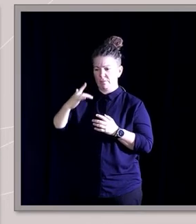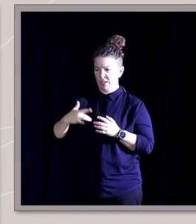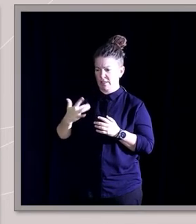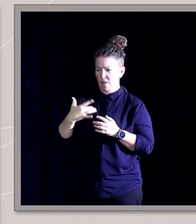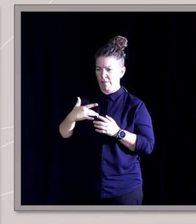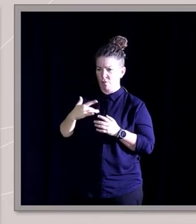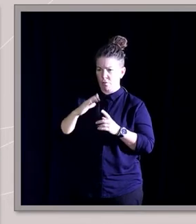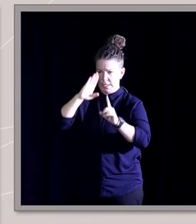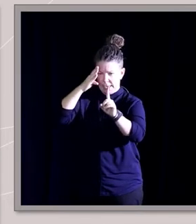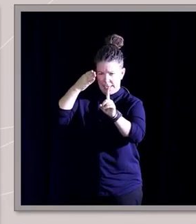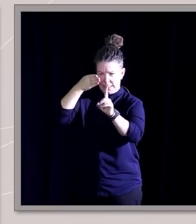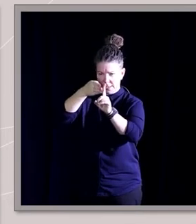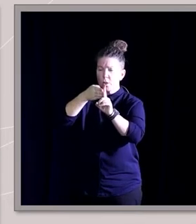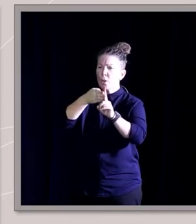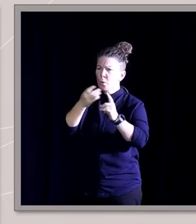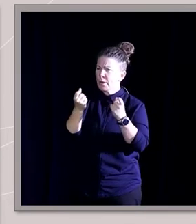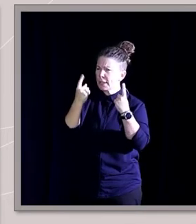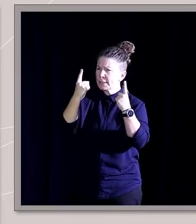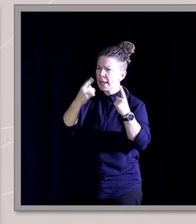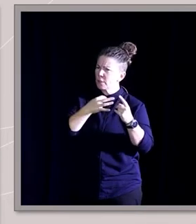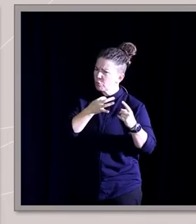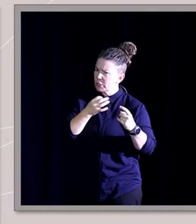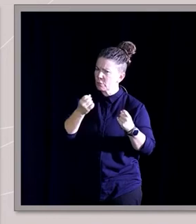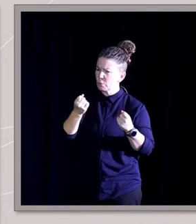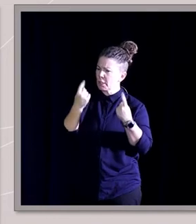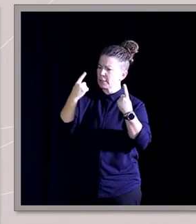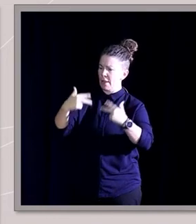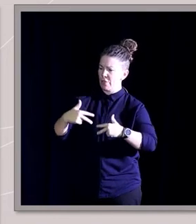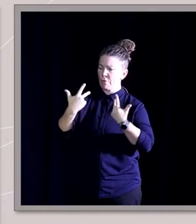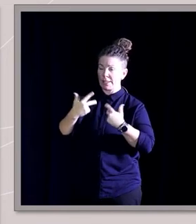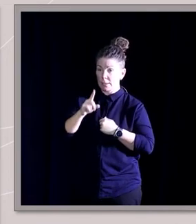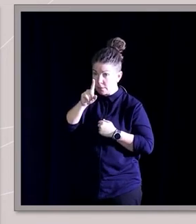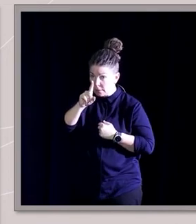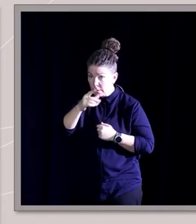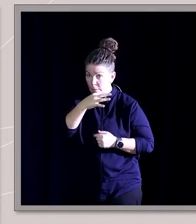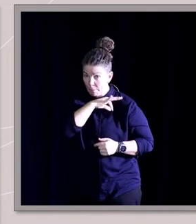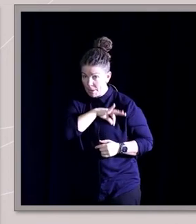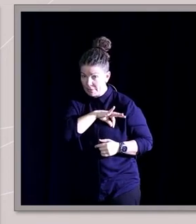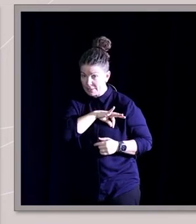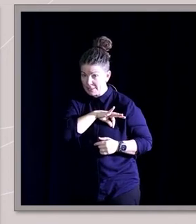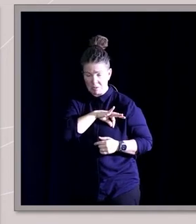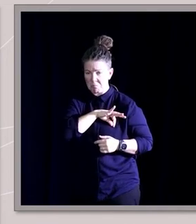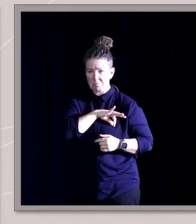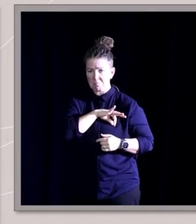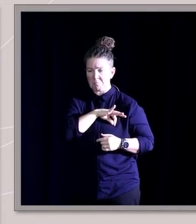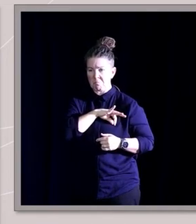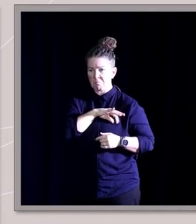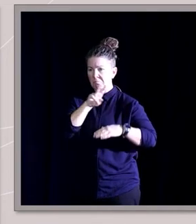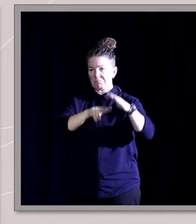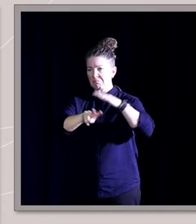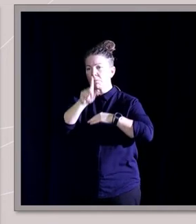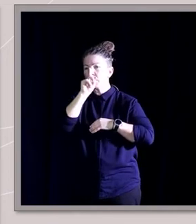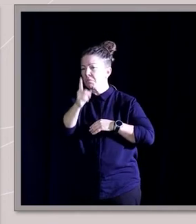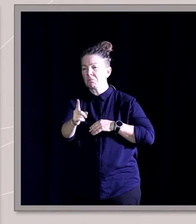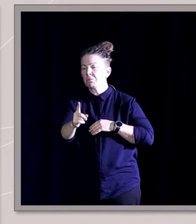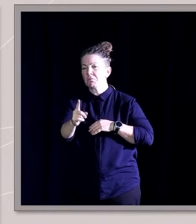aware of the costs and the risks and the threats in our lives. The benefits, I couldn't see them. I couldn't understand